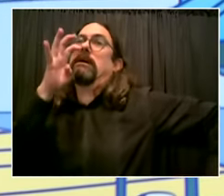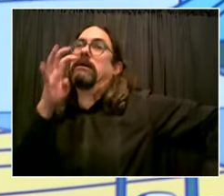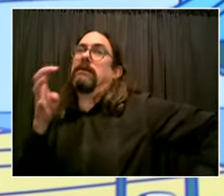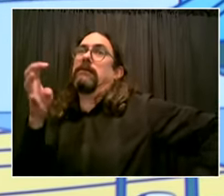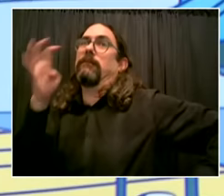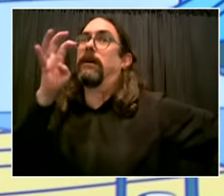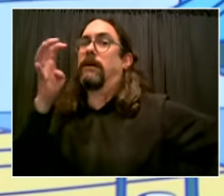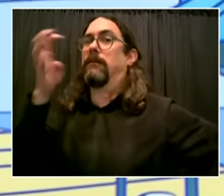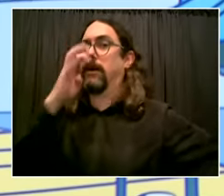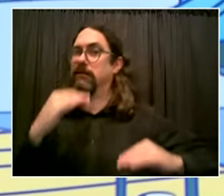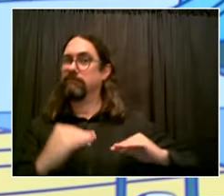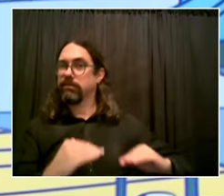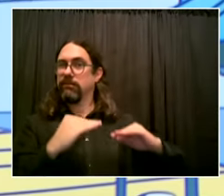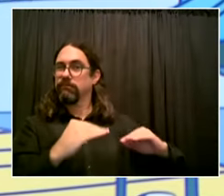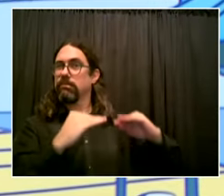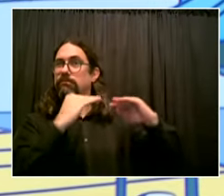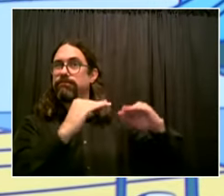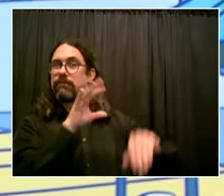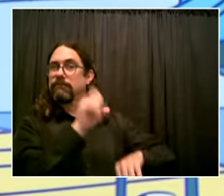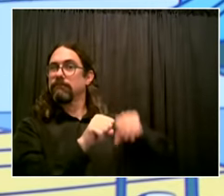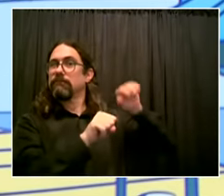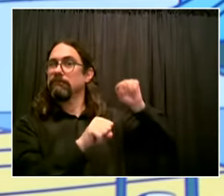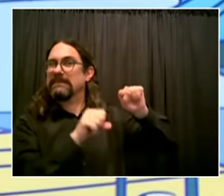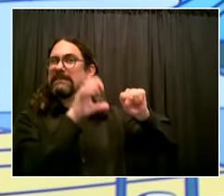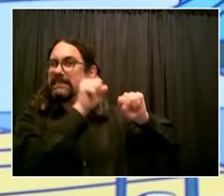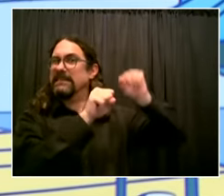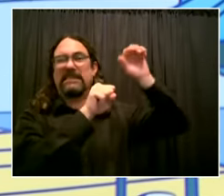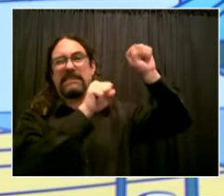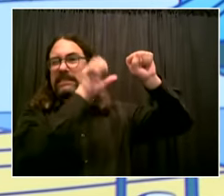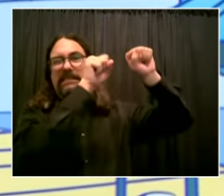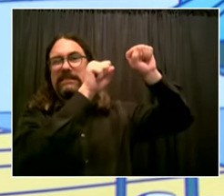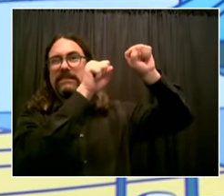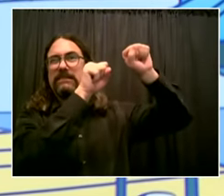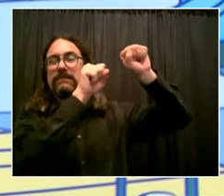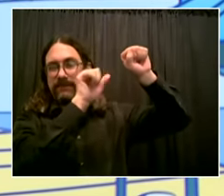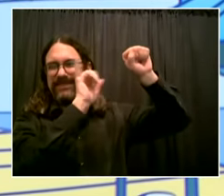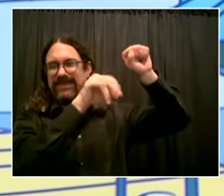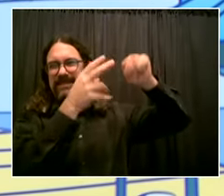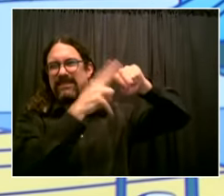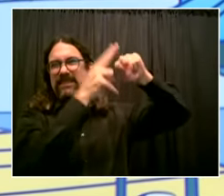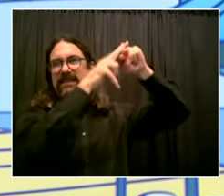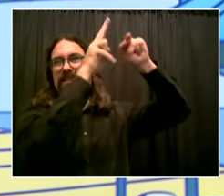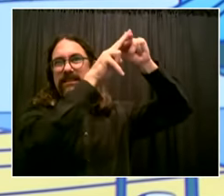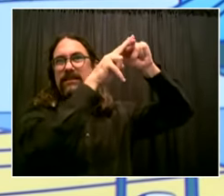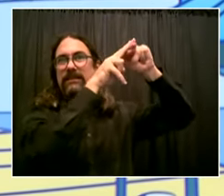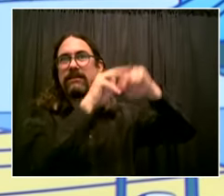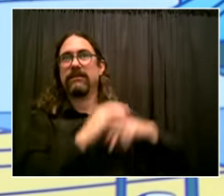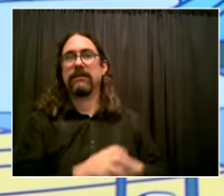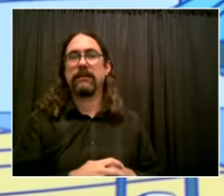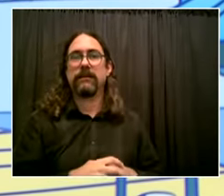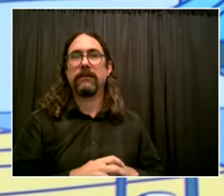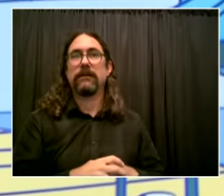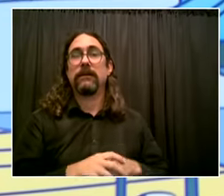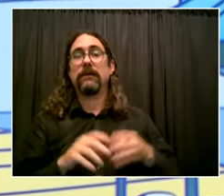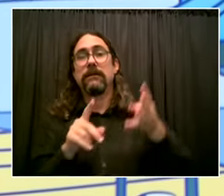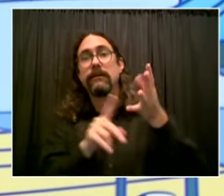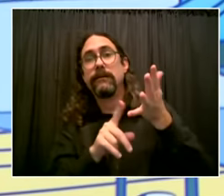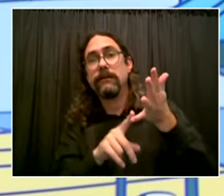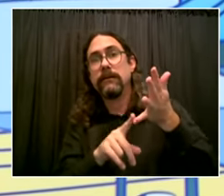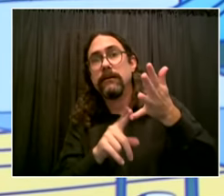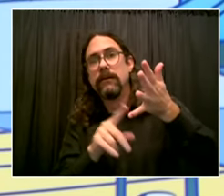and what we needed to do uh first of course was health care workers and then the state came in with that mandate which was tremendously uh helpful